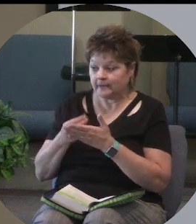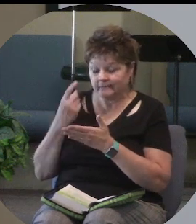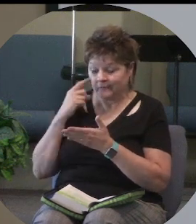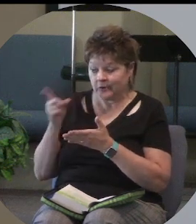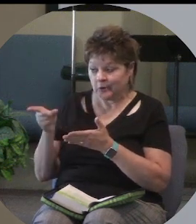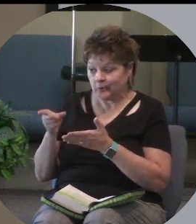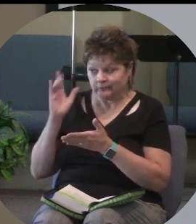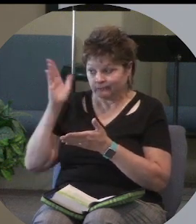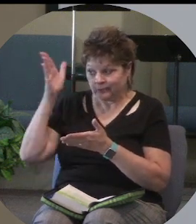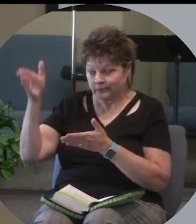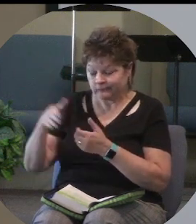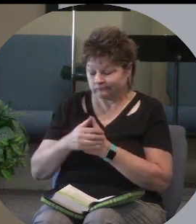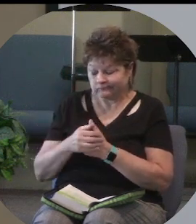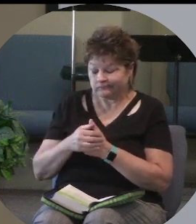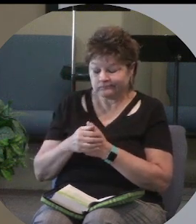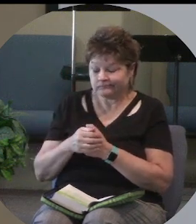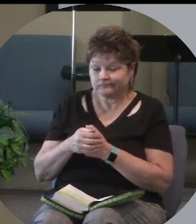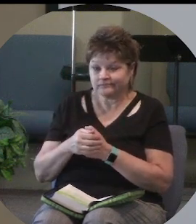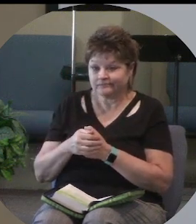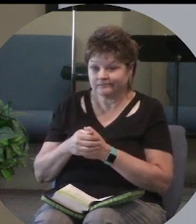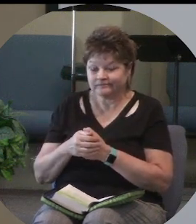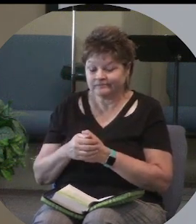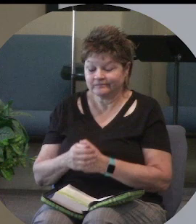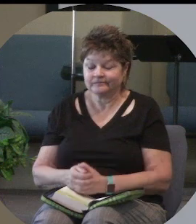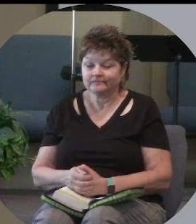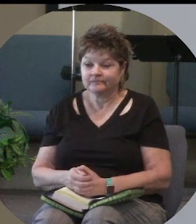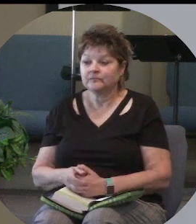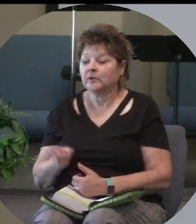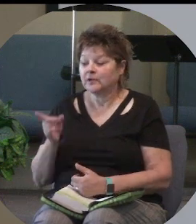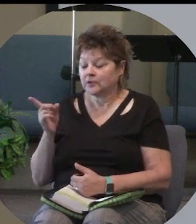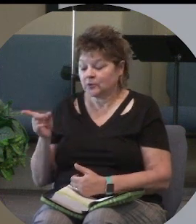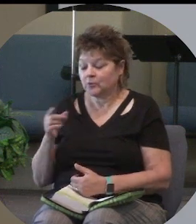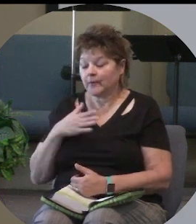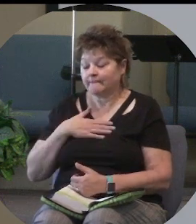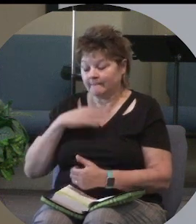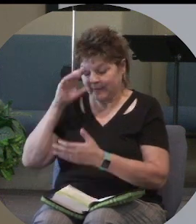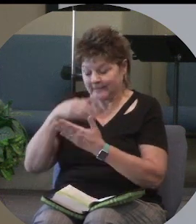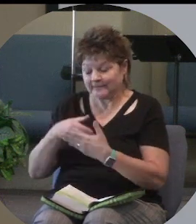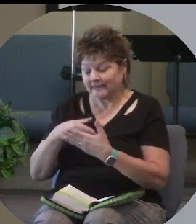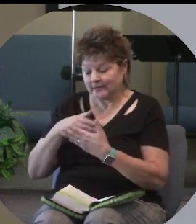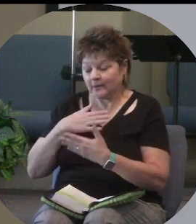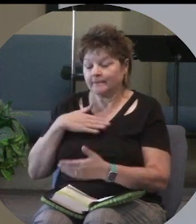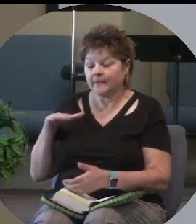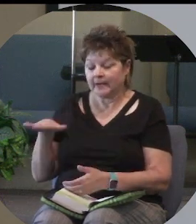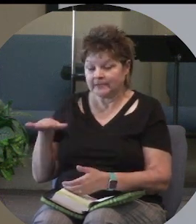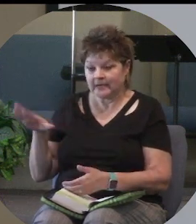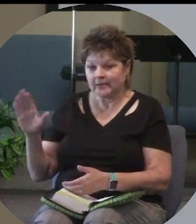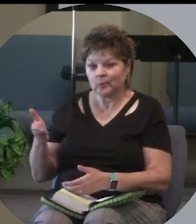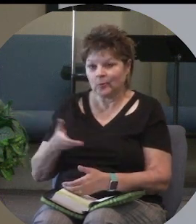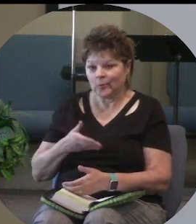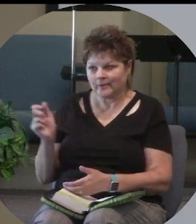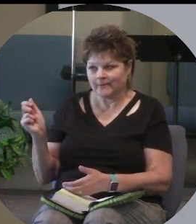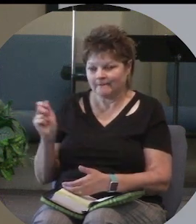are my son you are my child welcome back